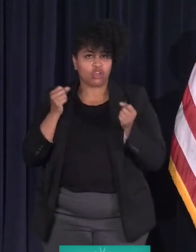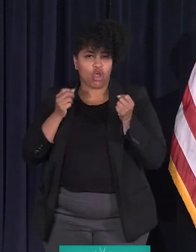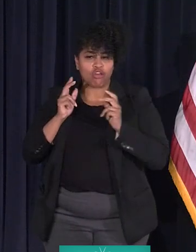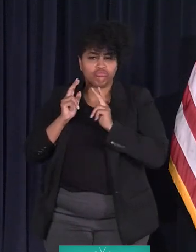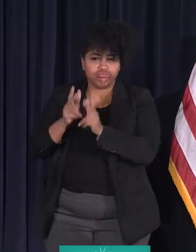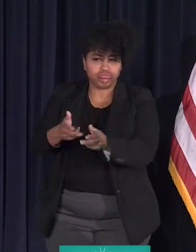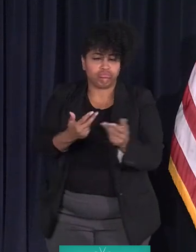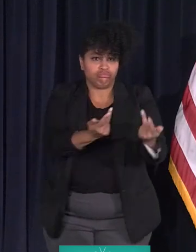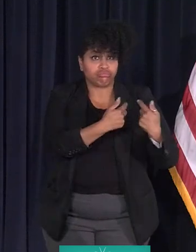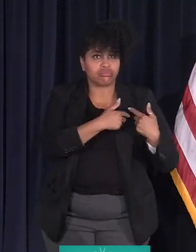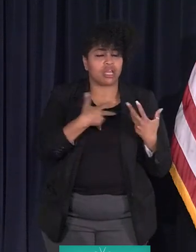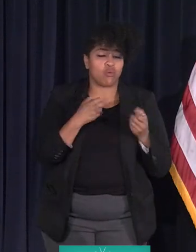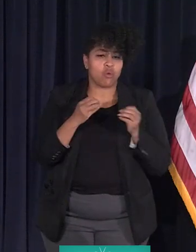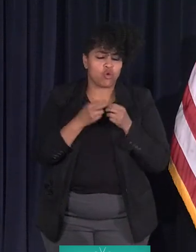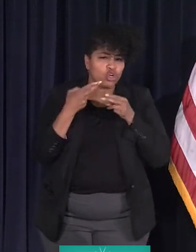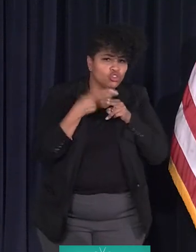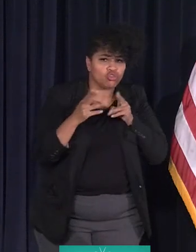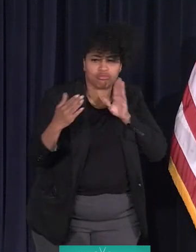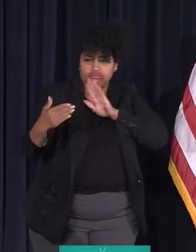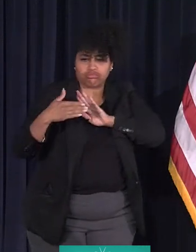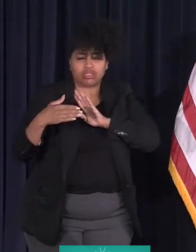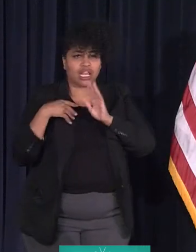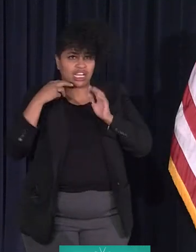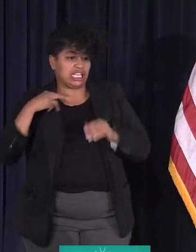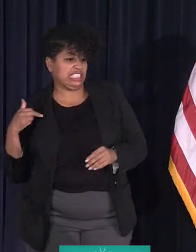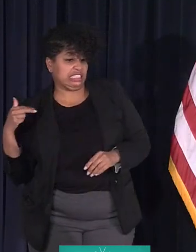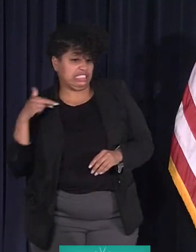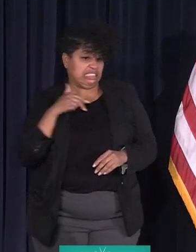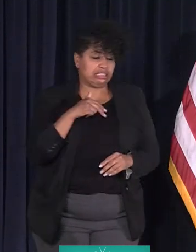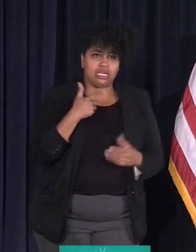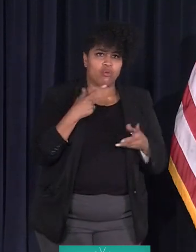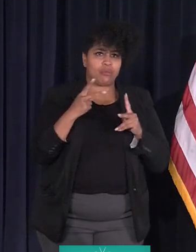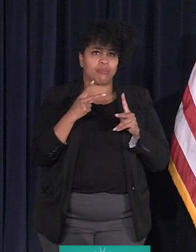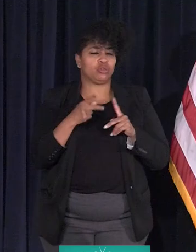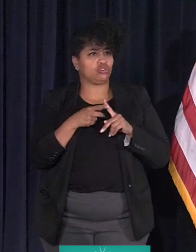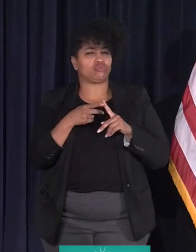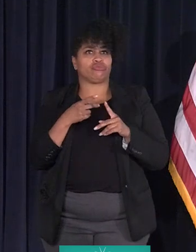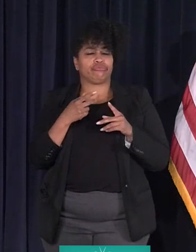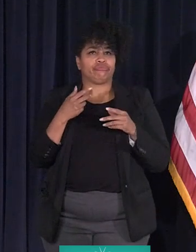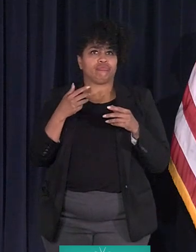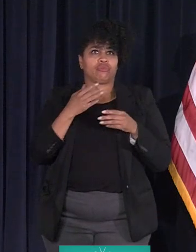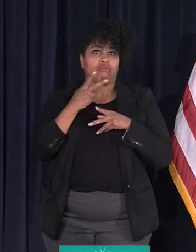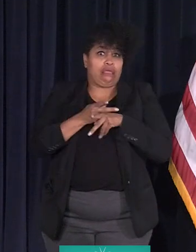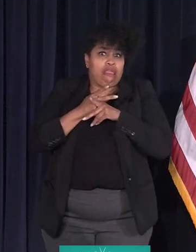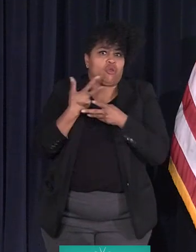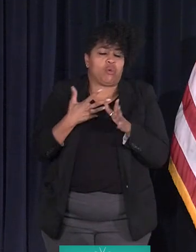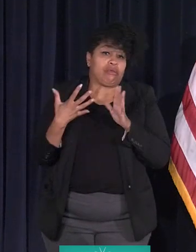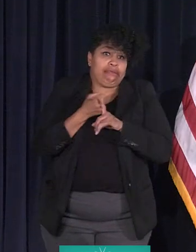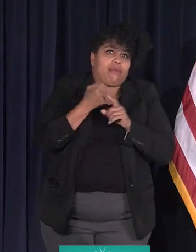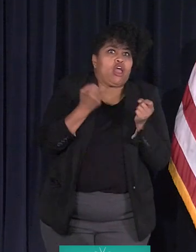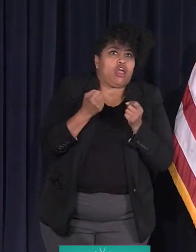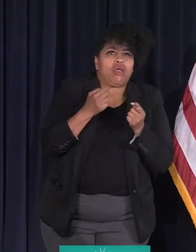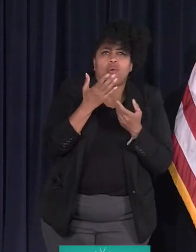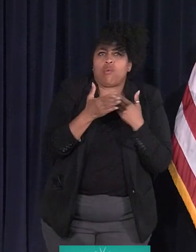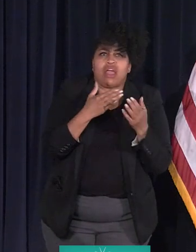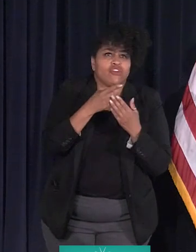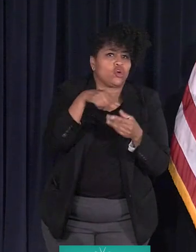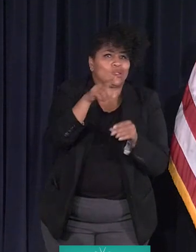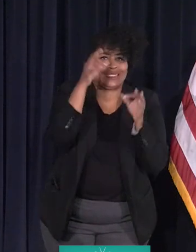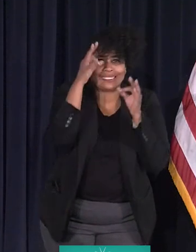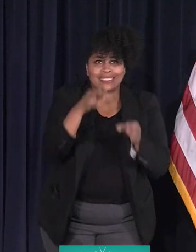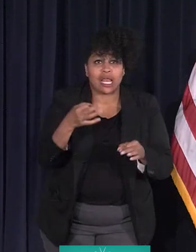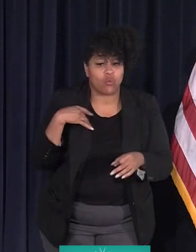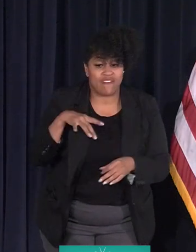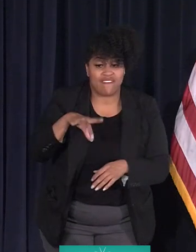shorter so that I can get across the street without somebody speeding down and hitting me? Whatever the case may be, what we found is on